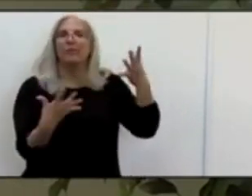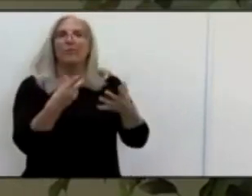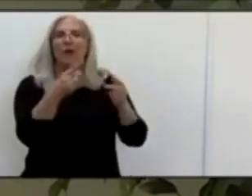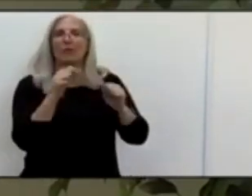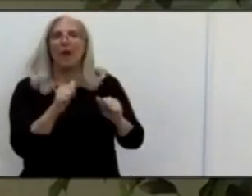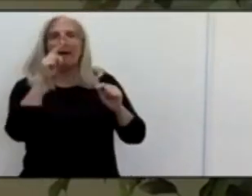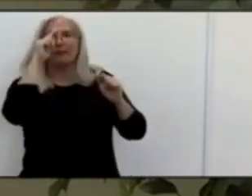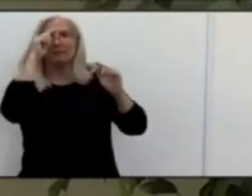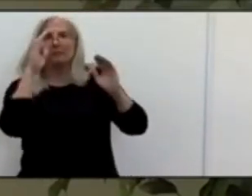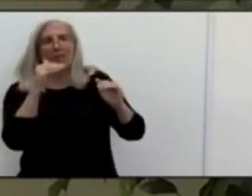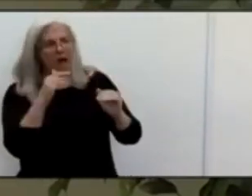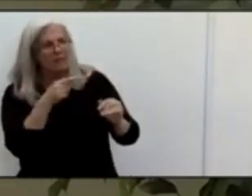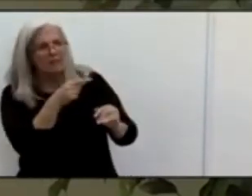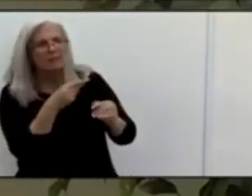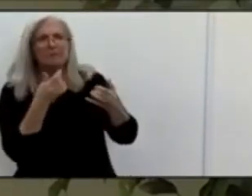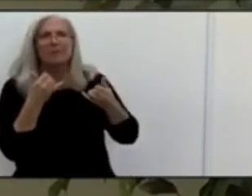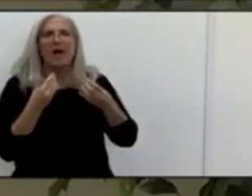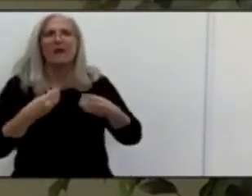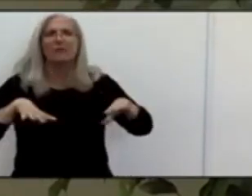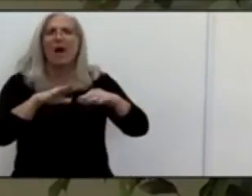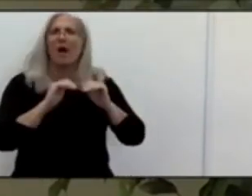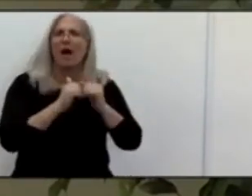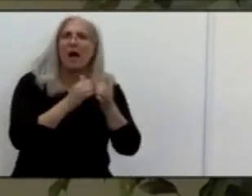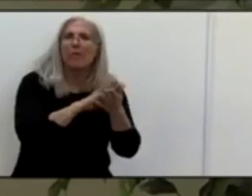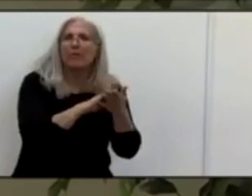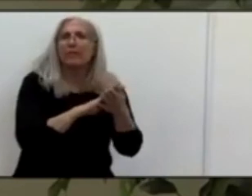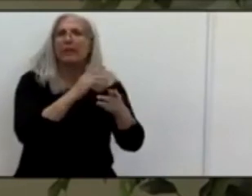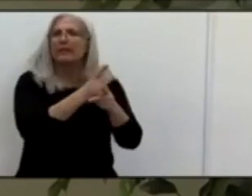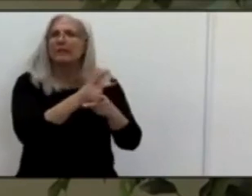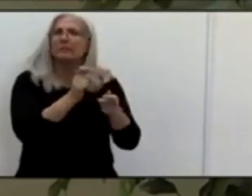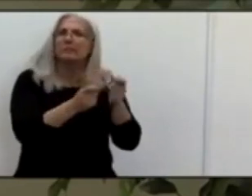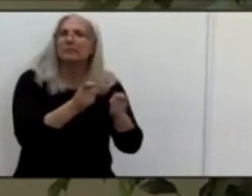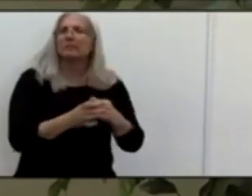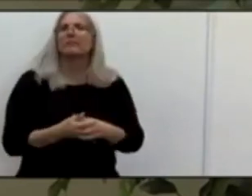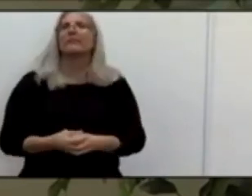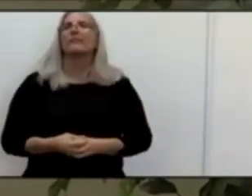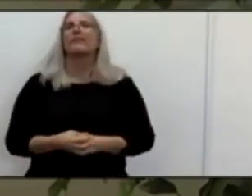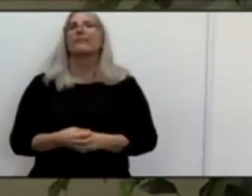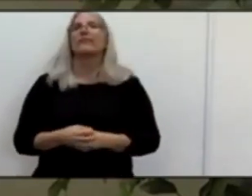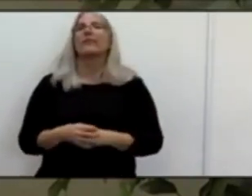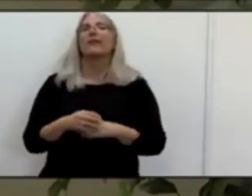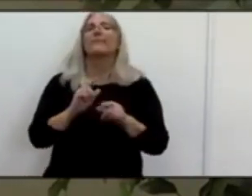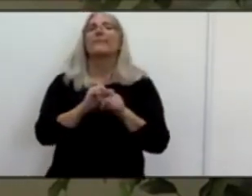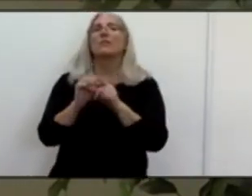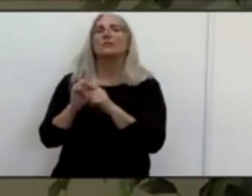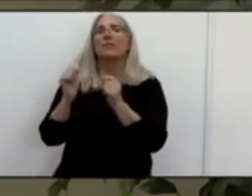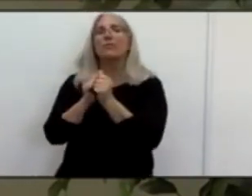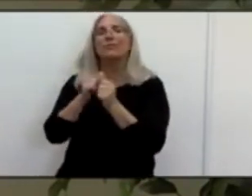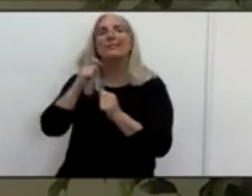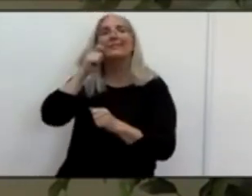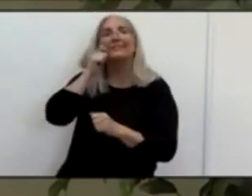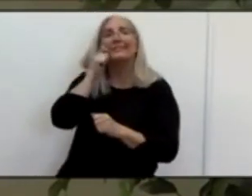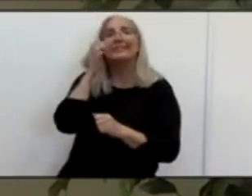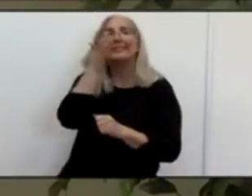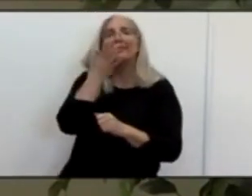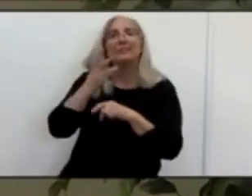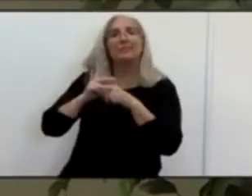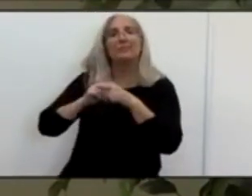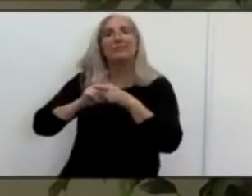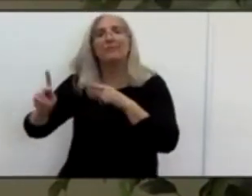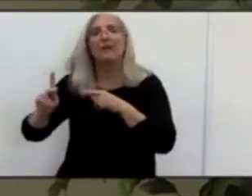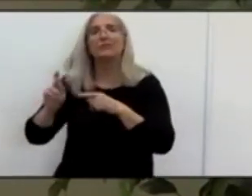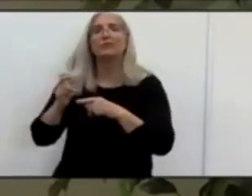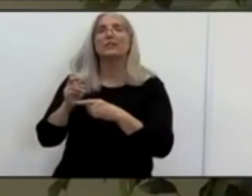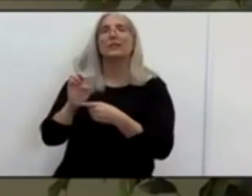and then of course our estheticians. I, you know, Leanne, I hear you. We see you. Um, like I said, esthetician and skin